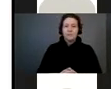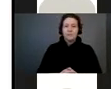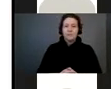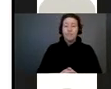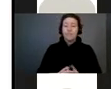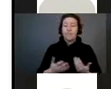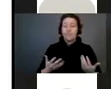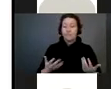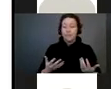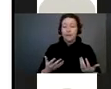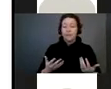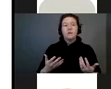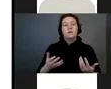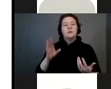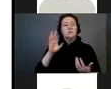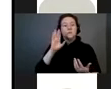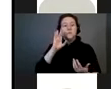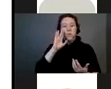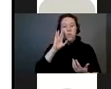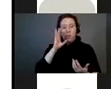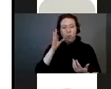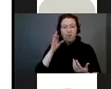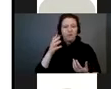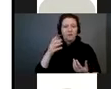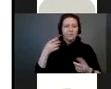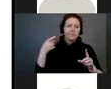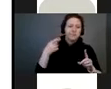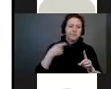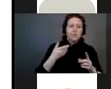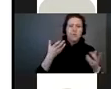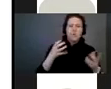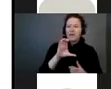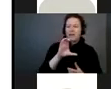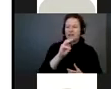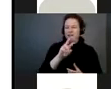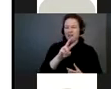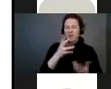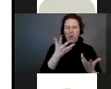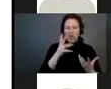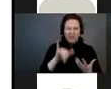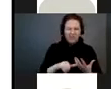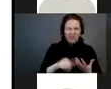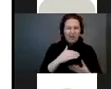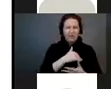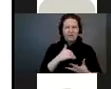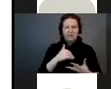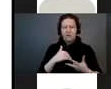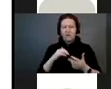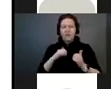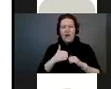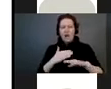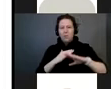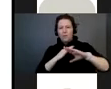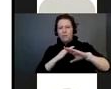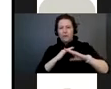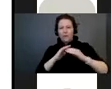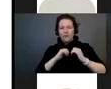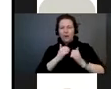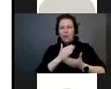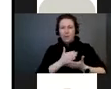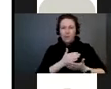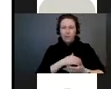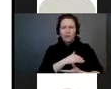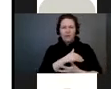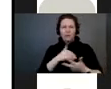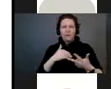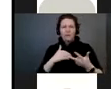So I'm just going to talk a little bit about what is CMV, how can CMV be prevented, what are some